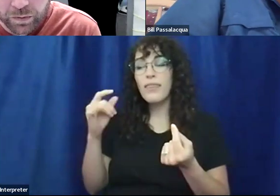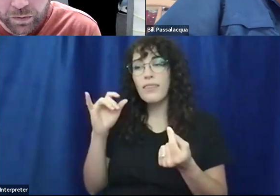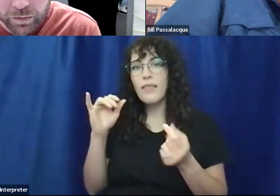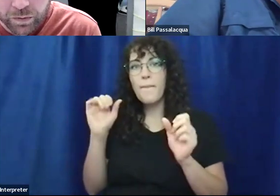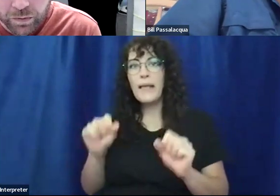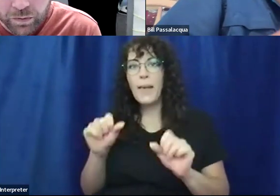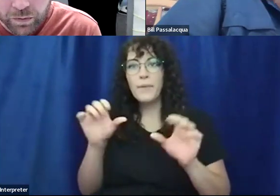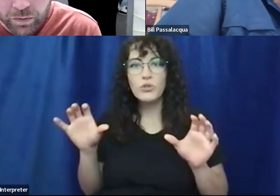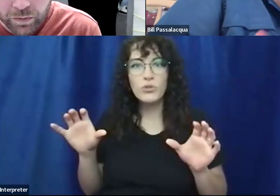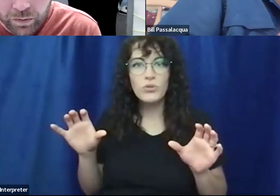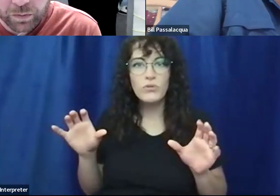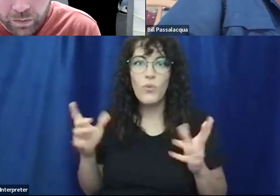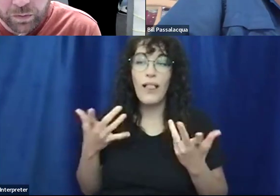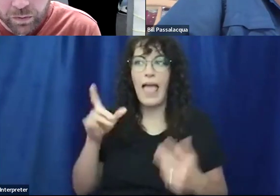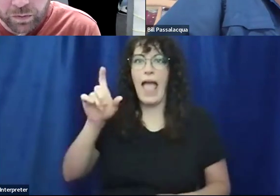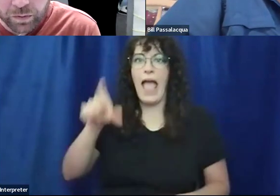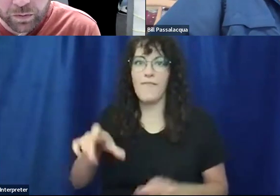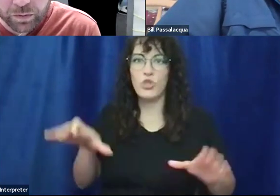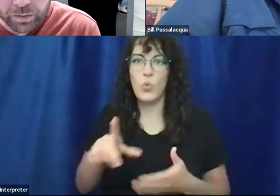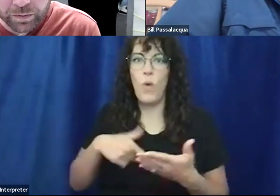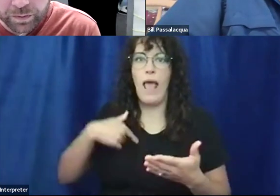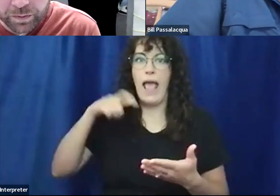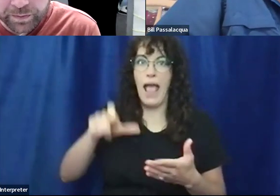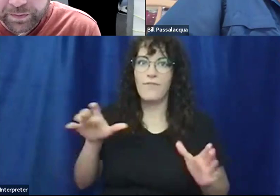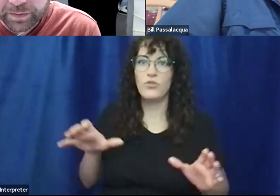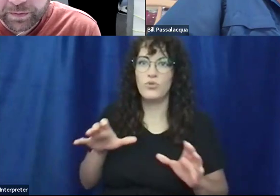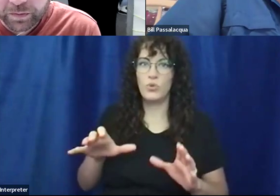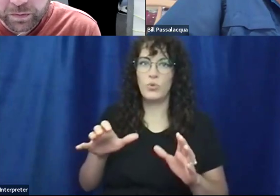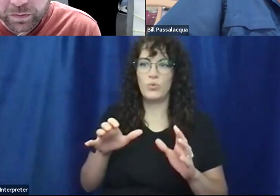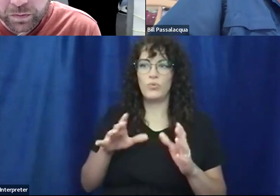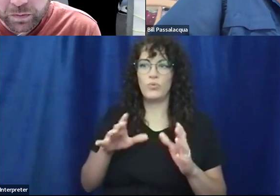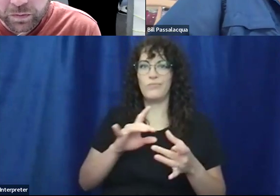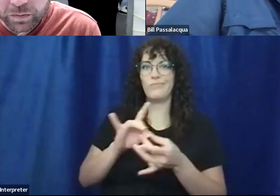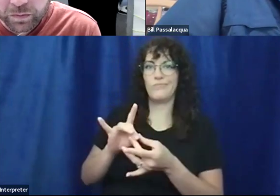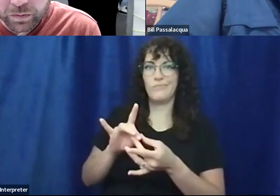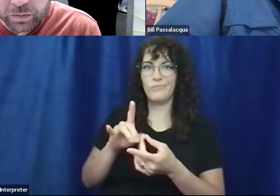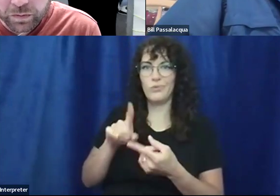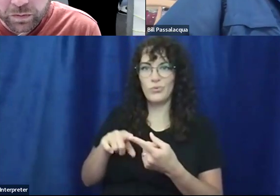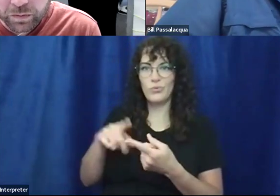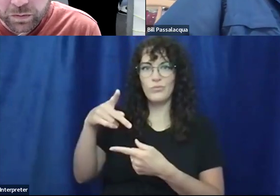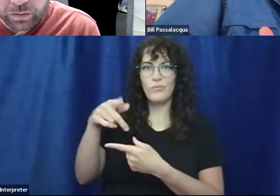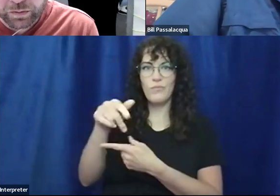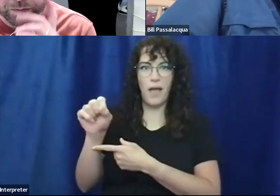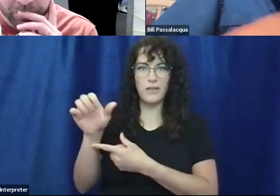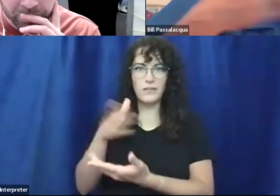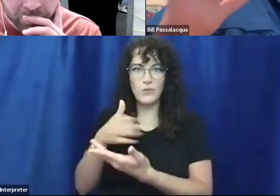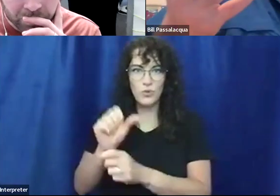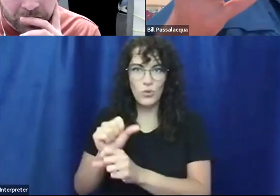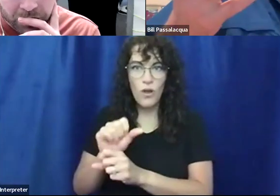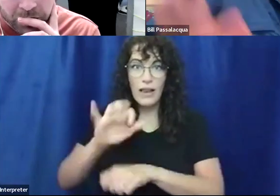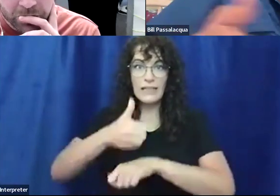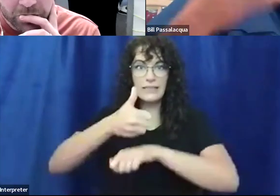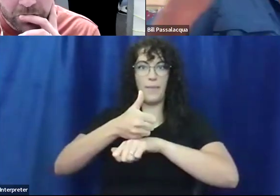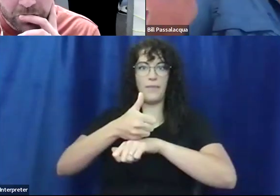do, having to do what I had to do with, with regard to past music works, uh, and establishing the NF